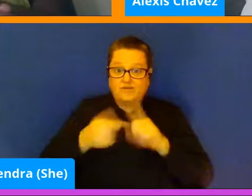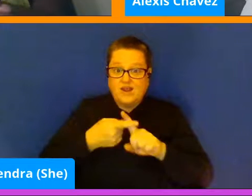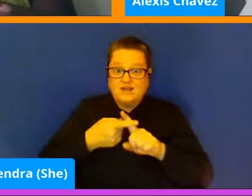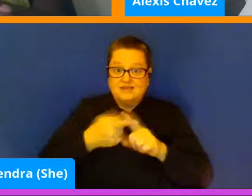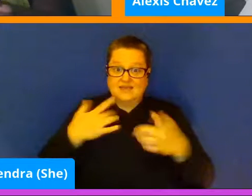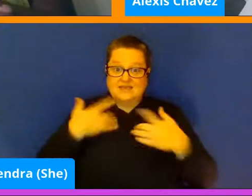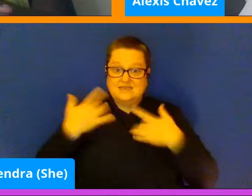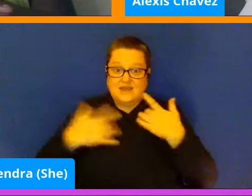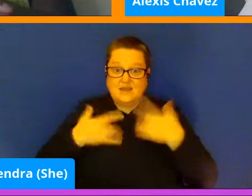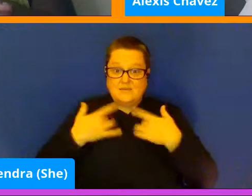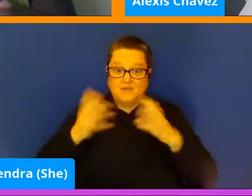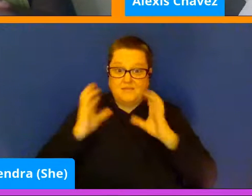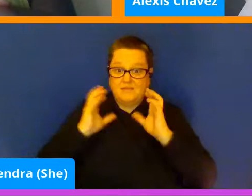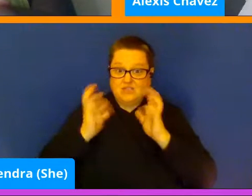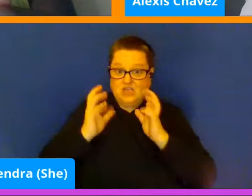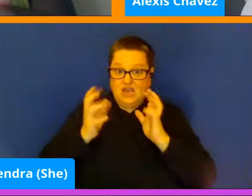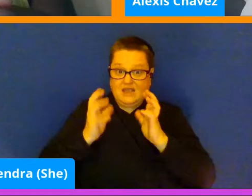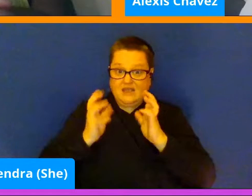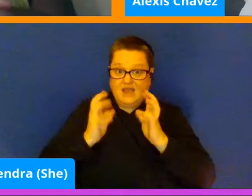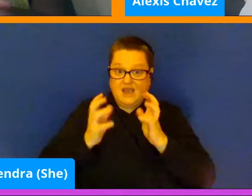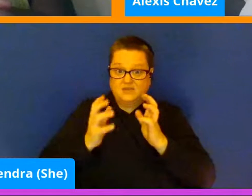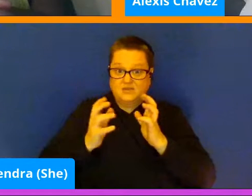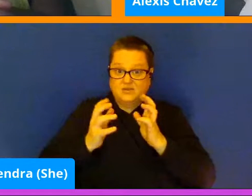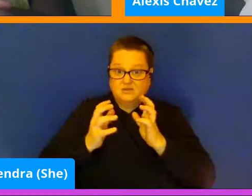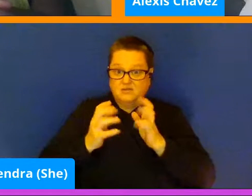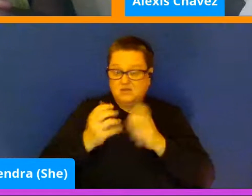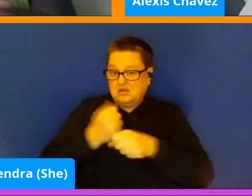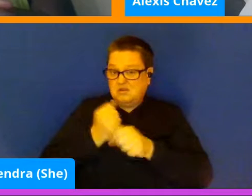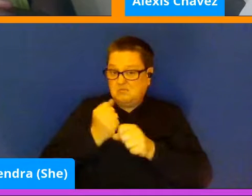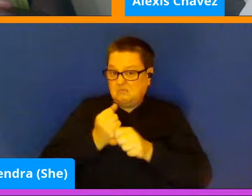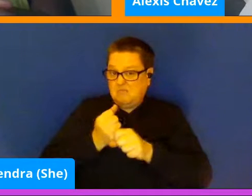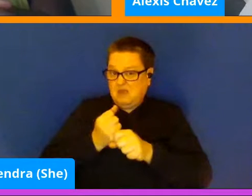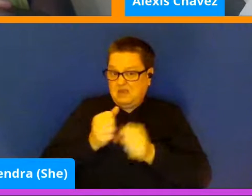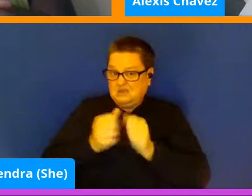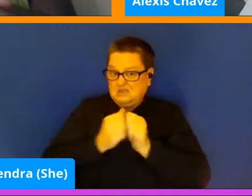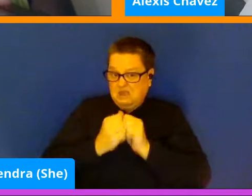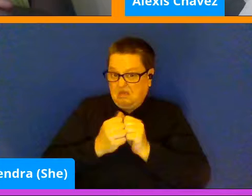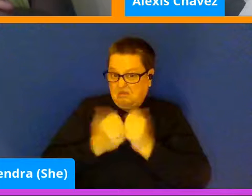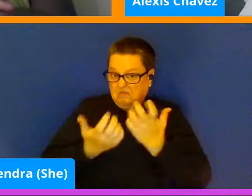maybe you could make it together. There's probably enough in there for both once it all freezes.